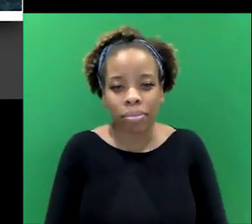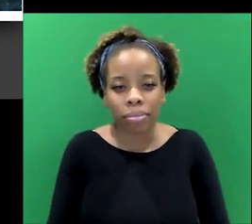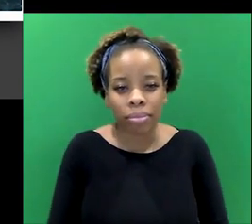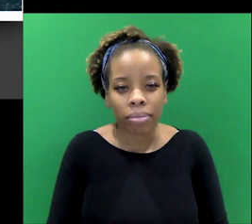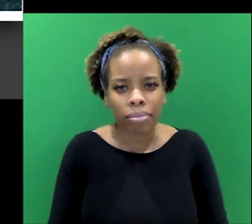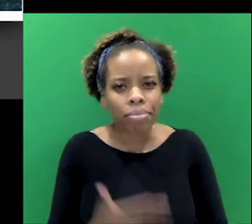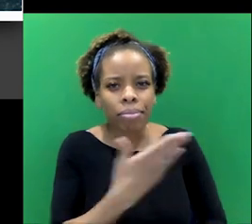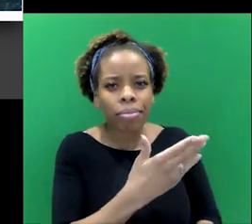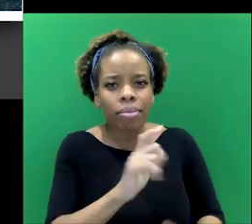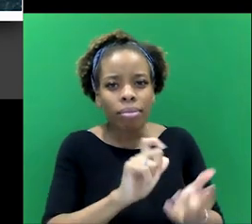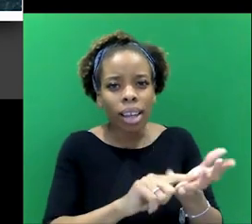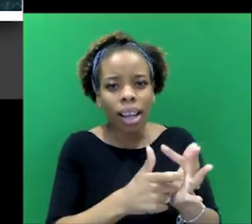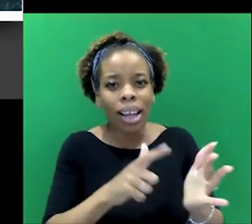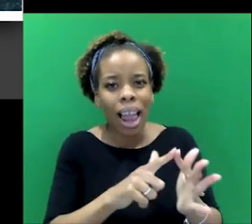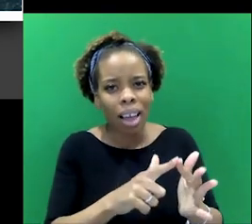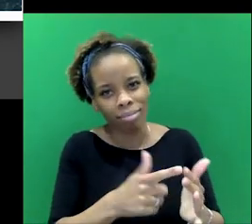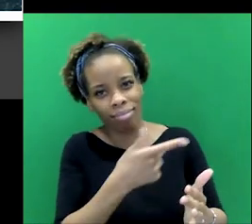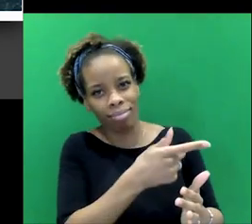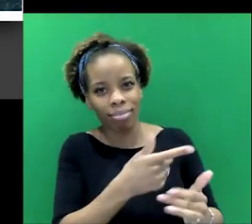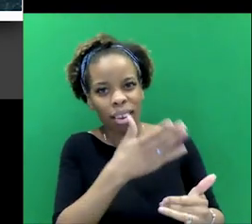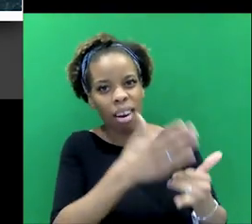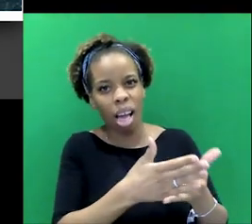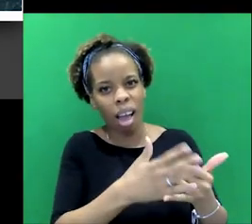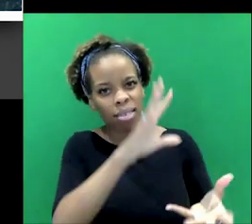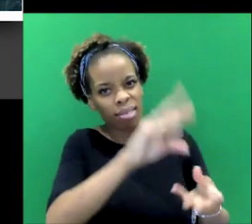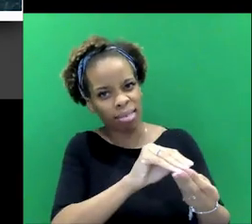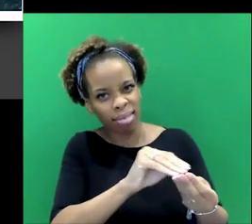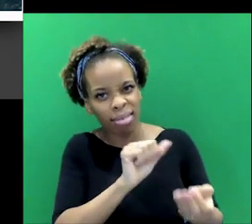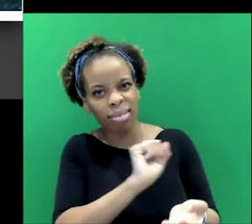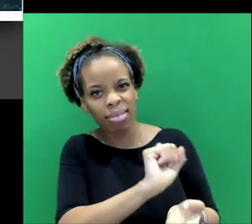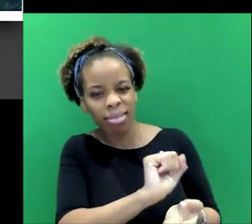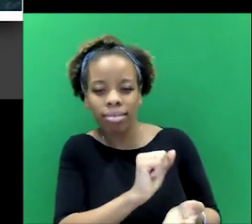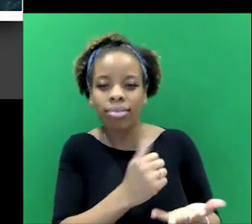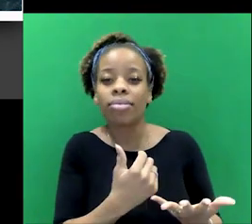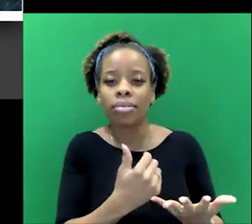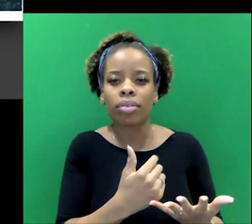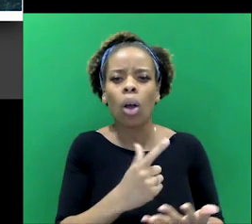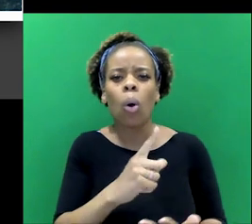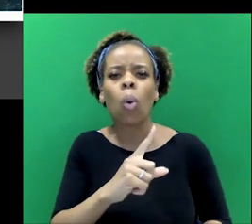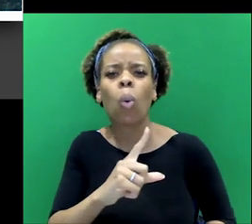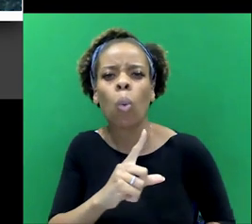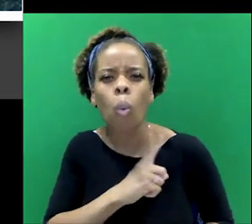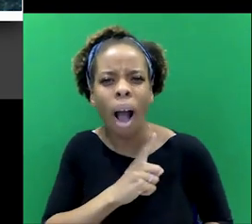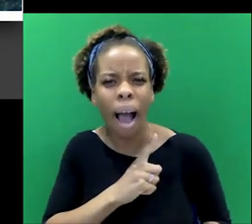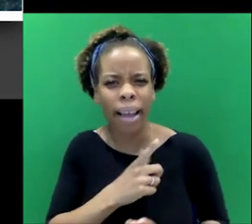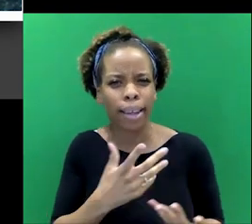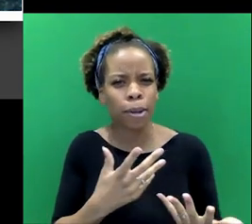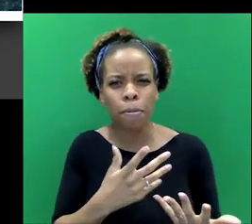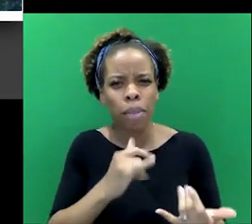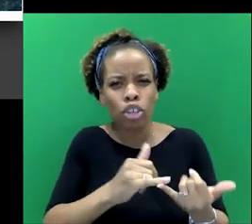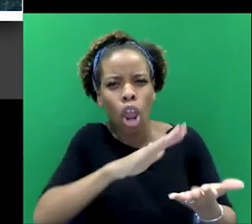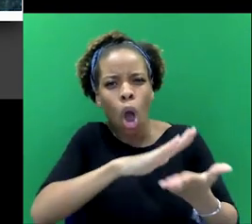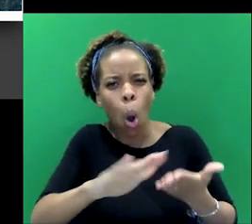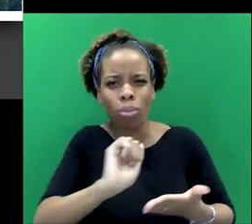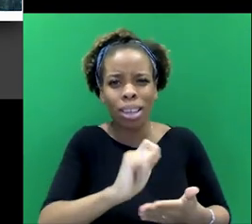do you think, Claire, maybe you get, maybe you get the last word here. Why do you think, why do you think this character has